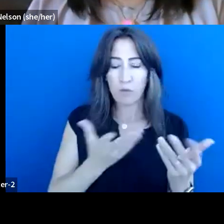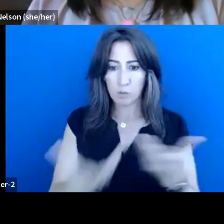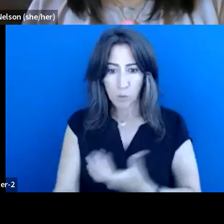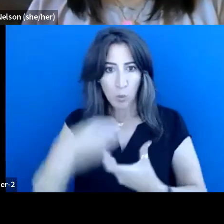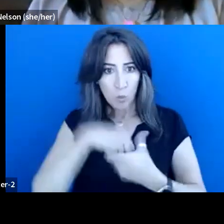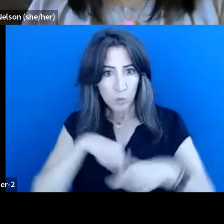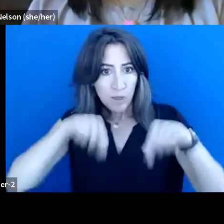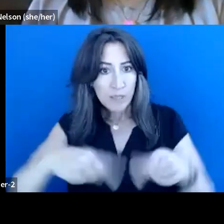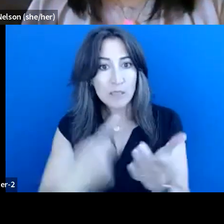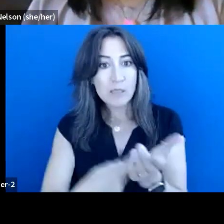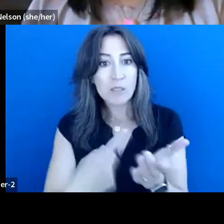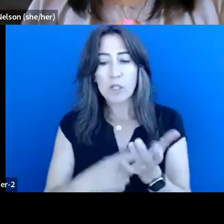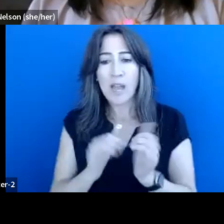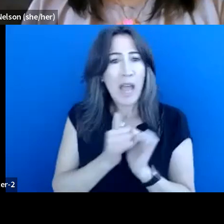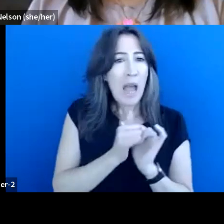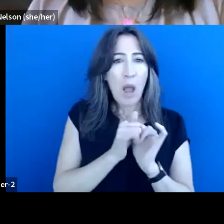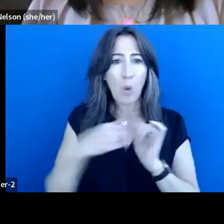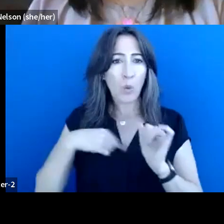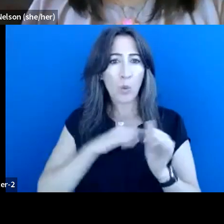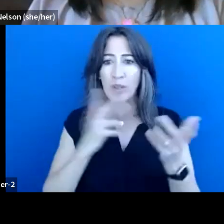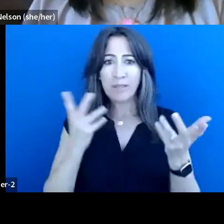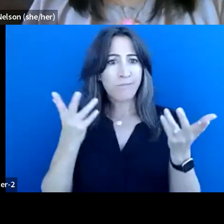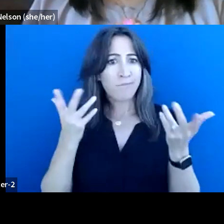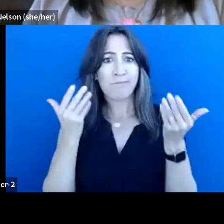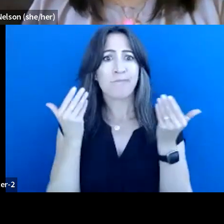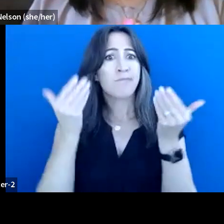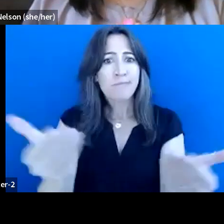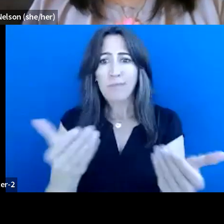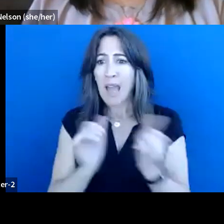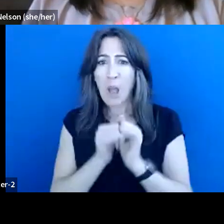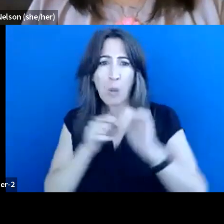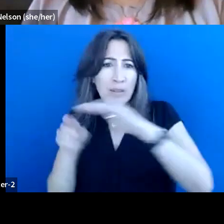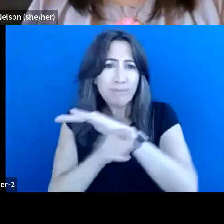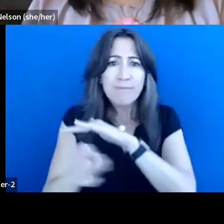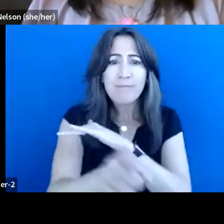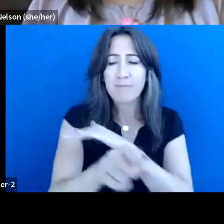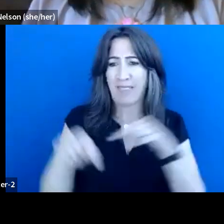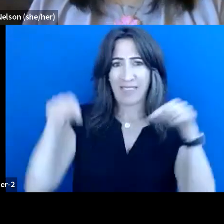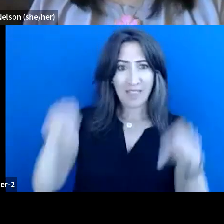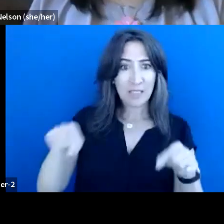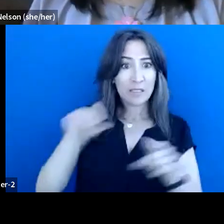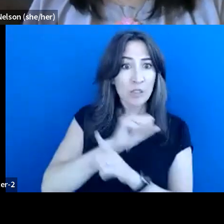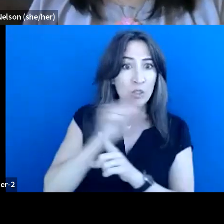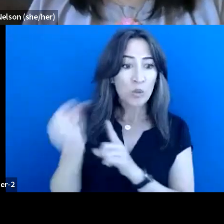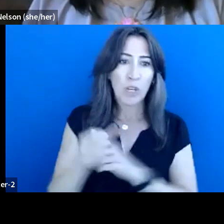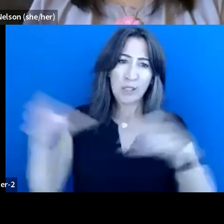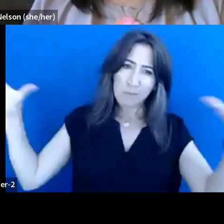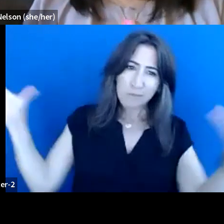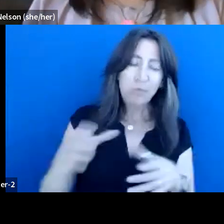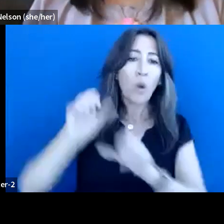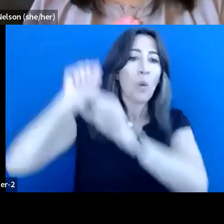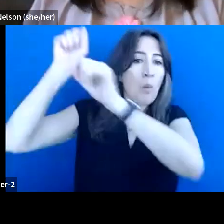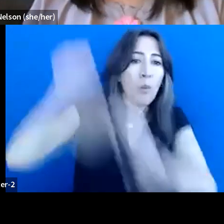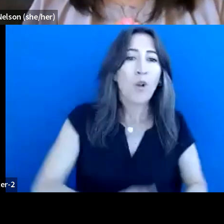about how we move forward, how we navigate together, how we pull together. That's the term we use. We pull